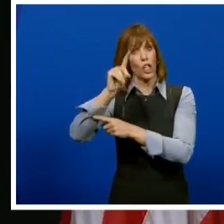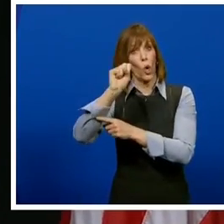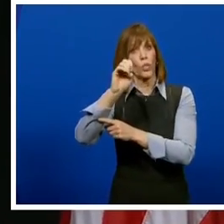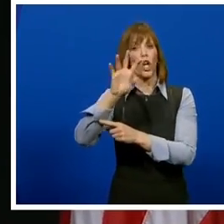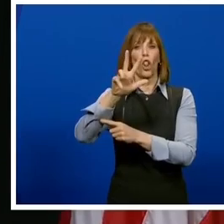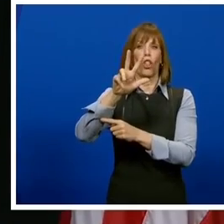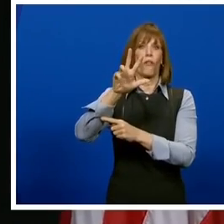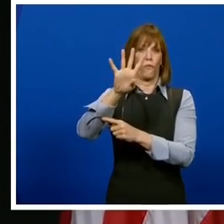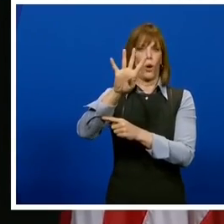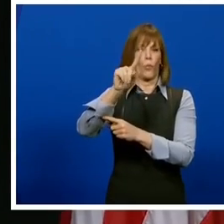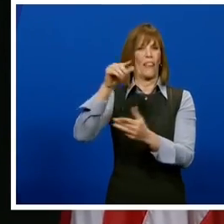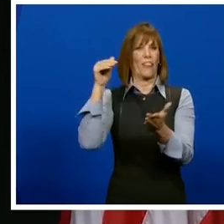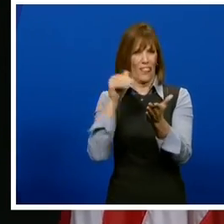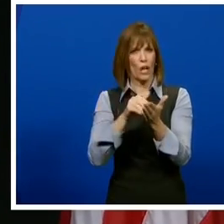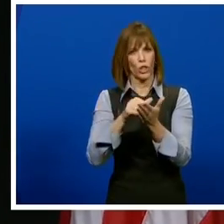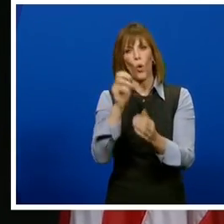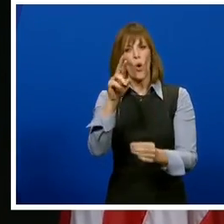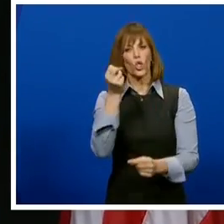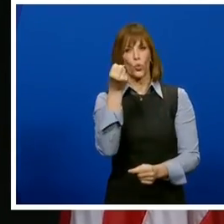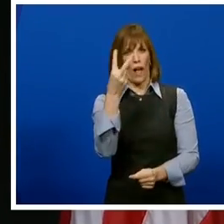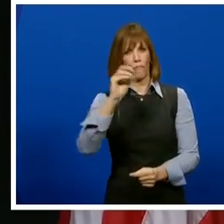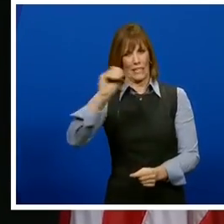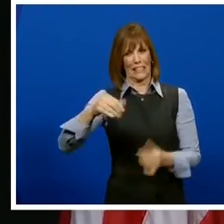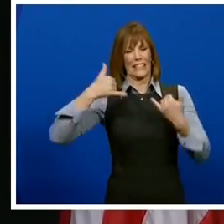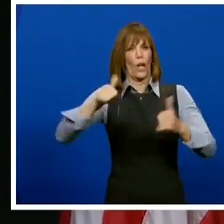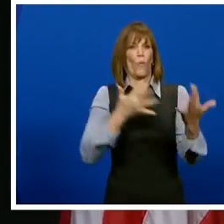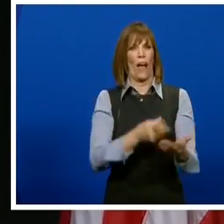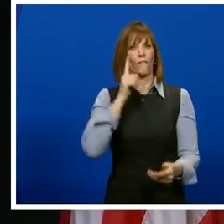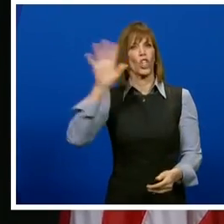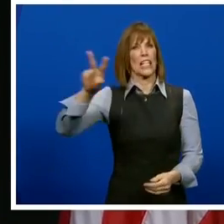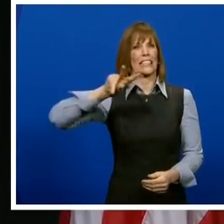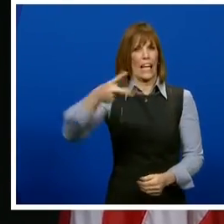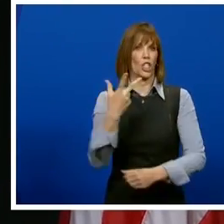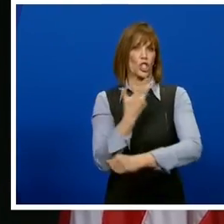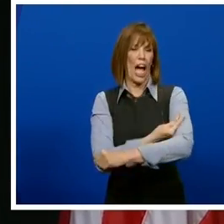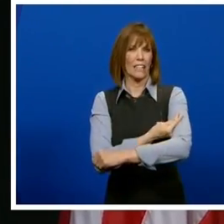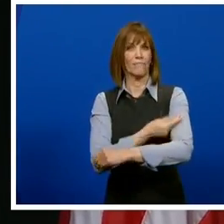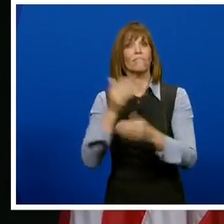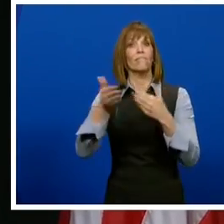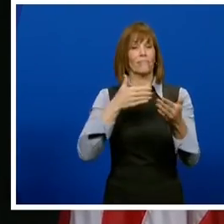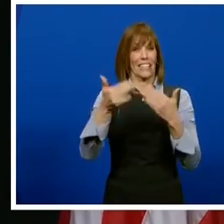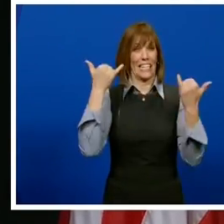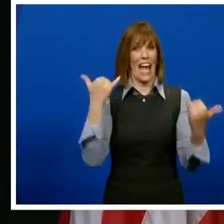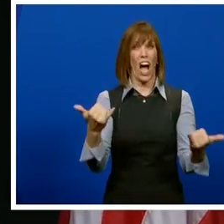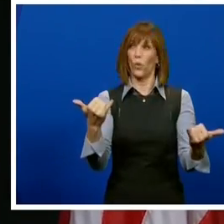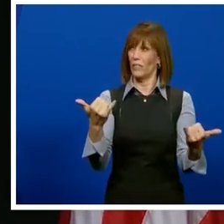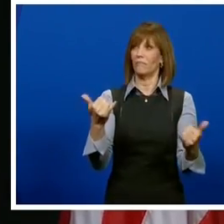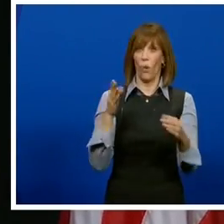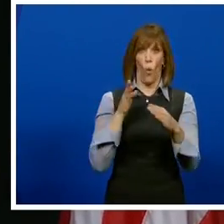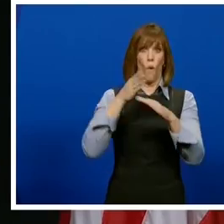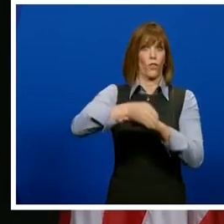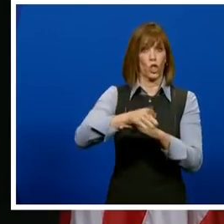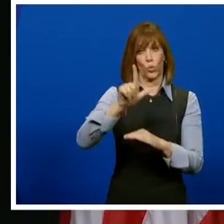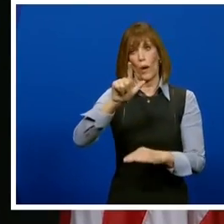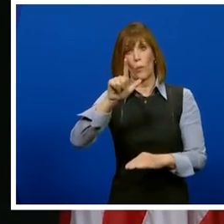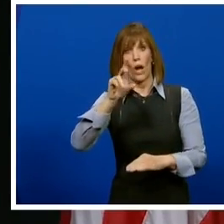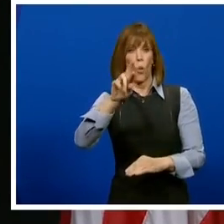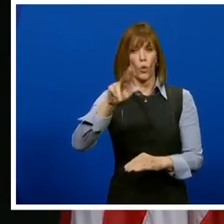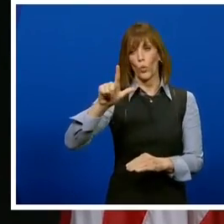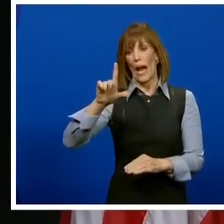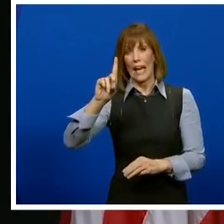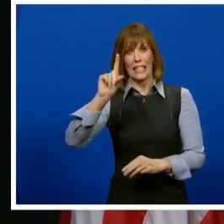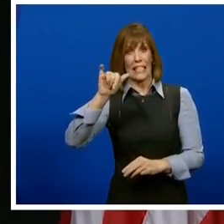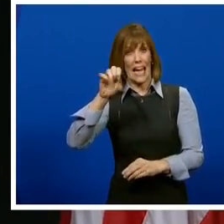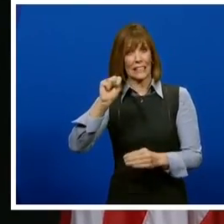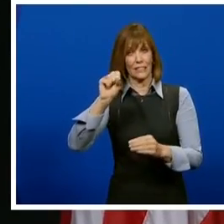people, or 12 percent, are still waiting for their second dose, even though it's now been more than the 28- to 28-day window